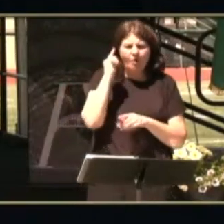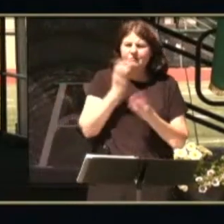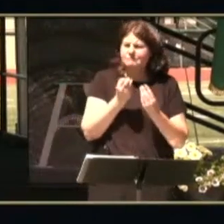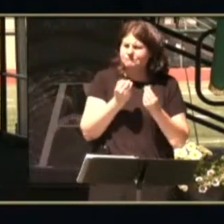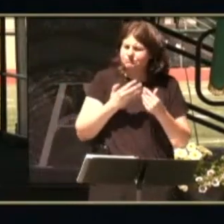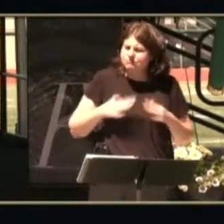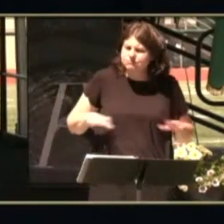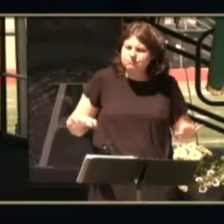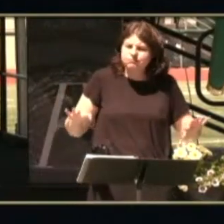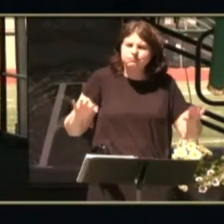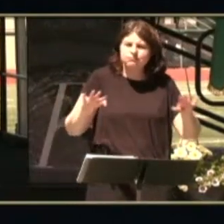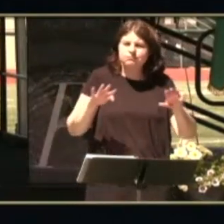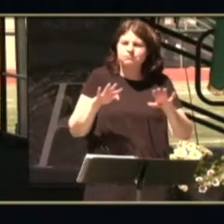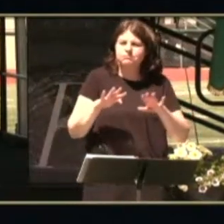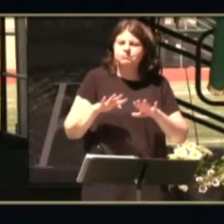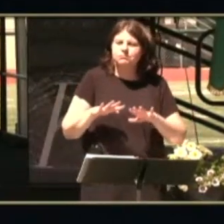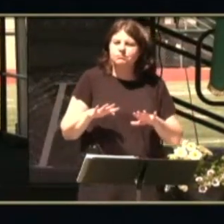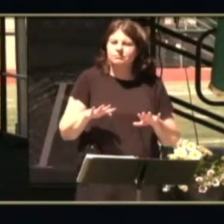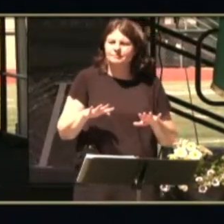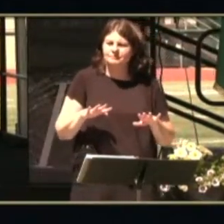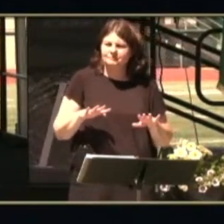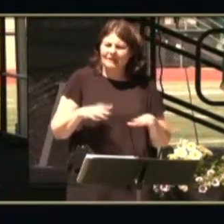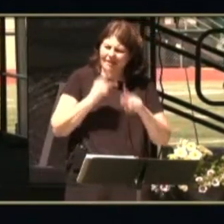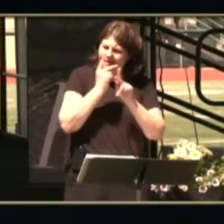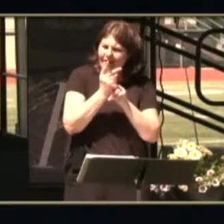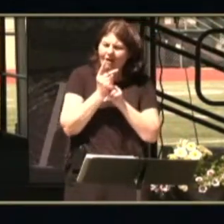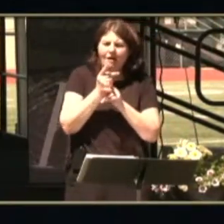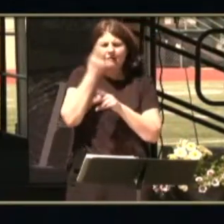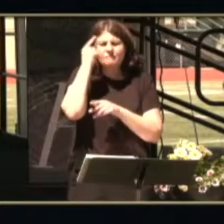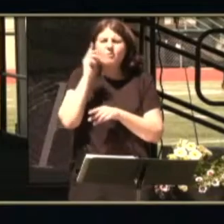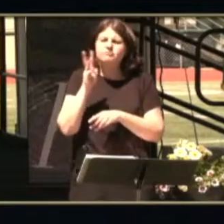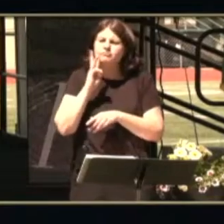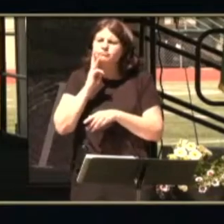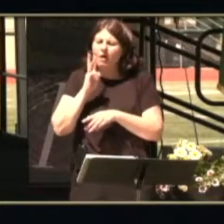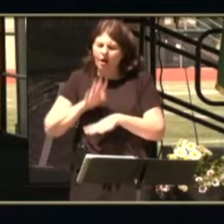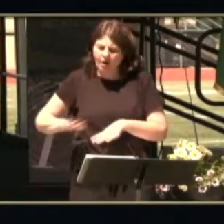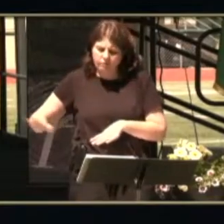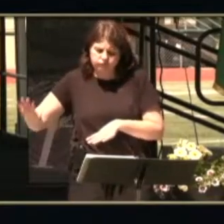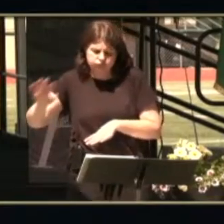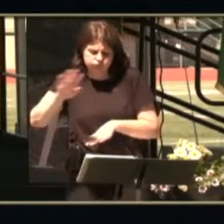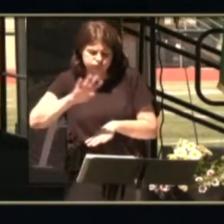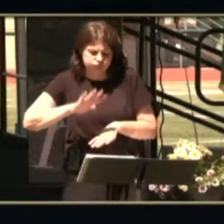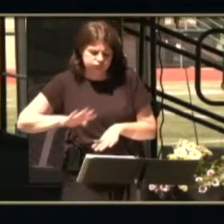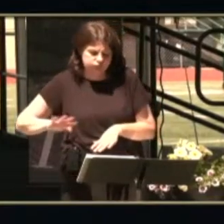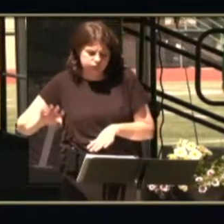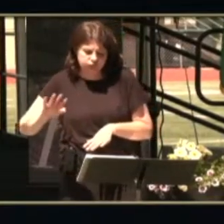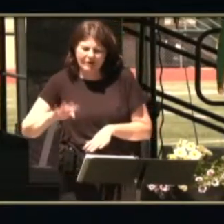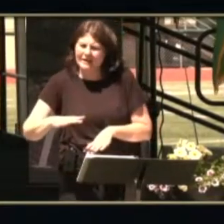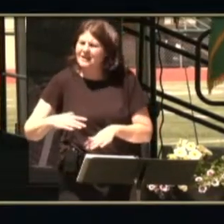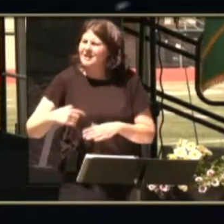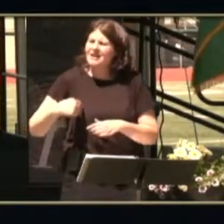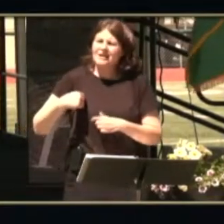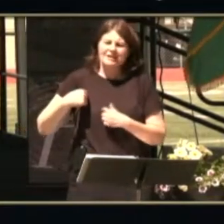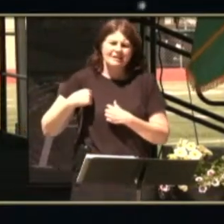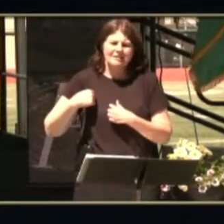it's always since time